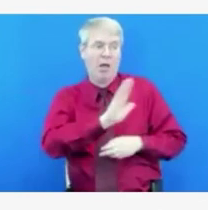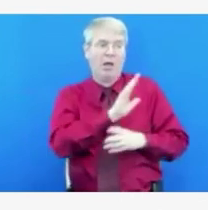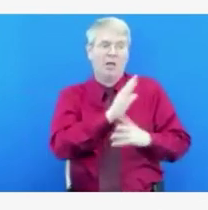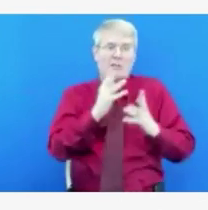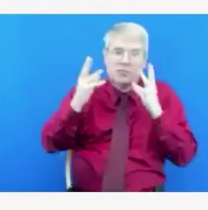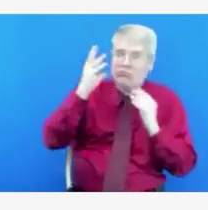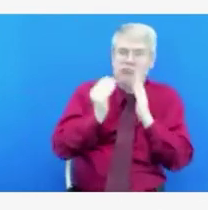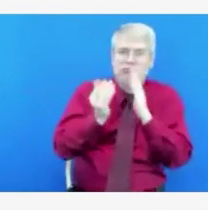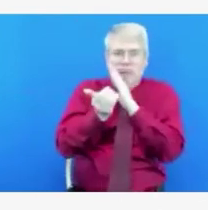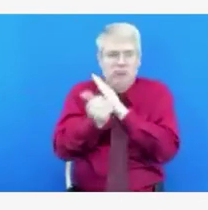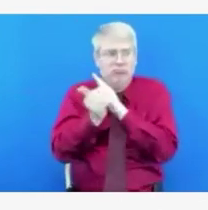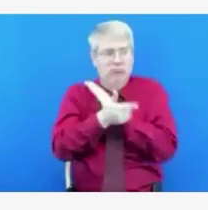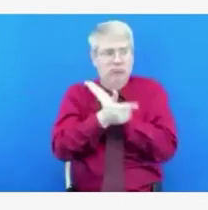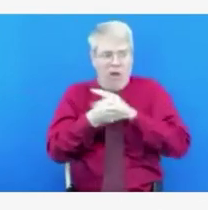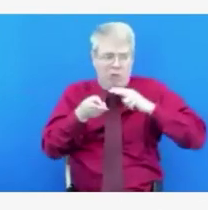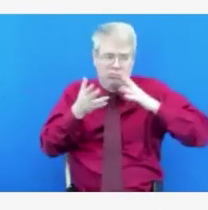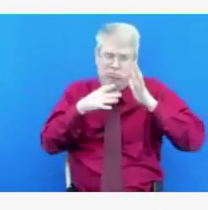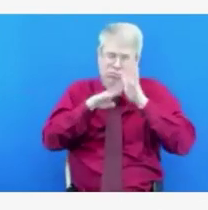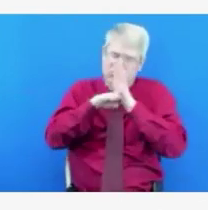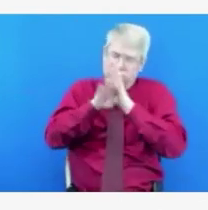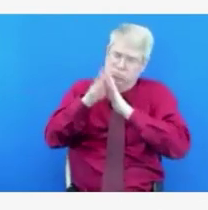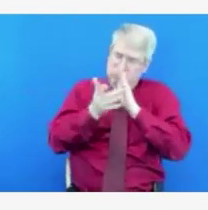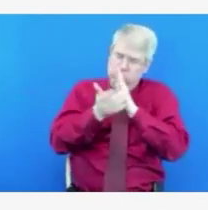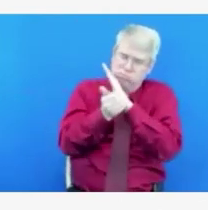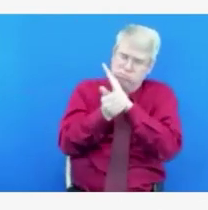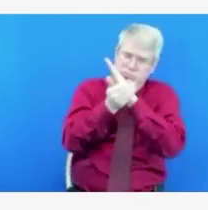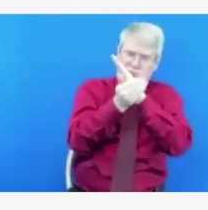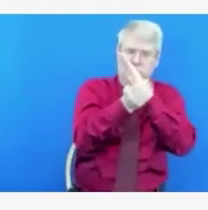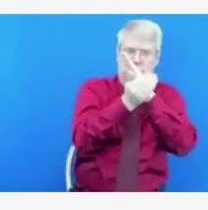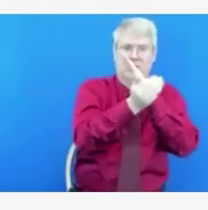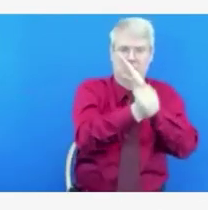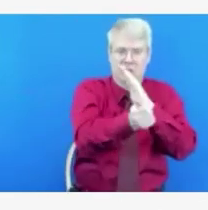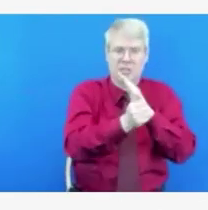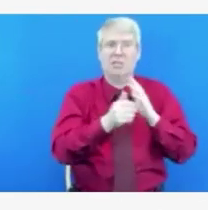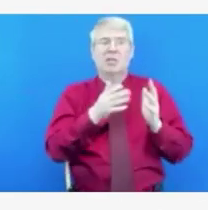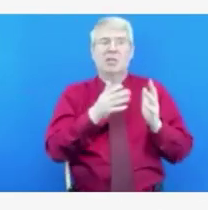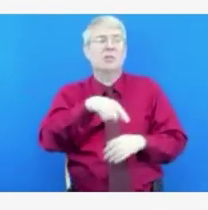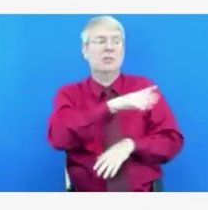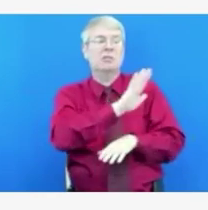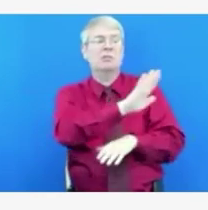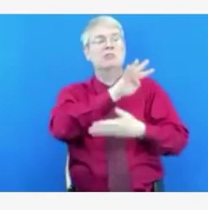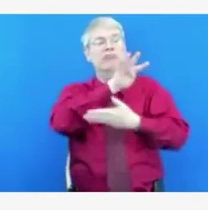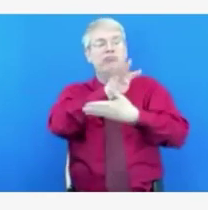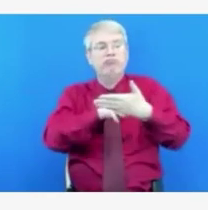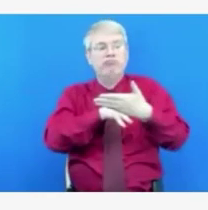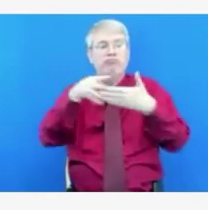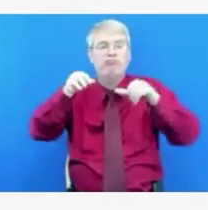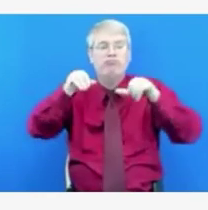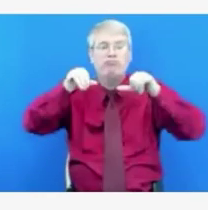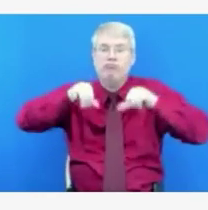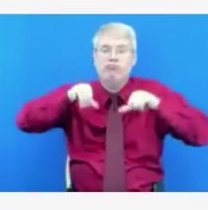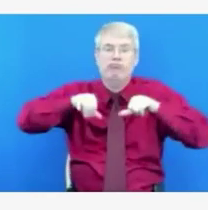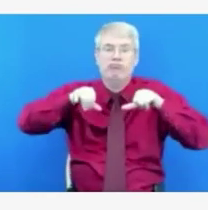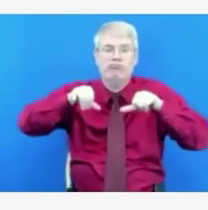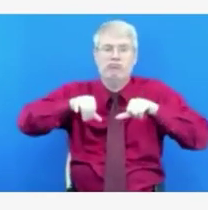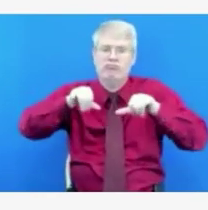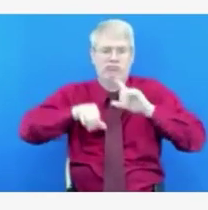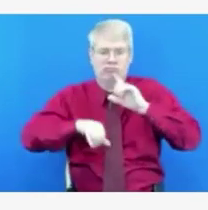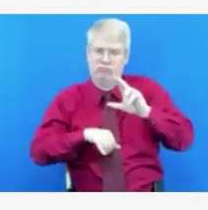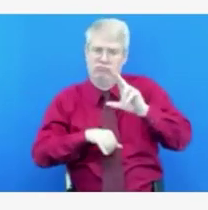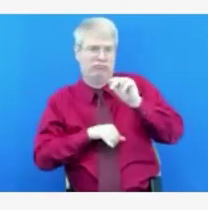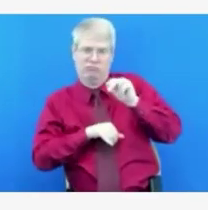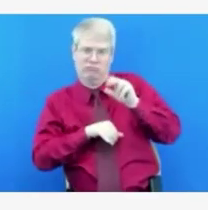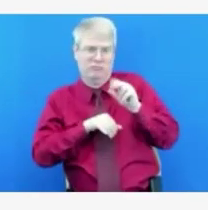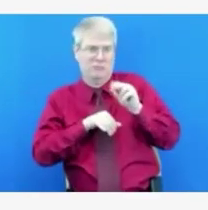caring for numbers of patients beyond any healthcare team to patient ratios that we've ever experienced before. And so there's